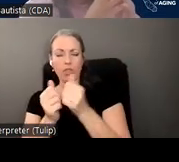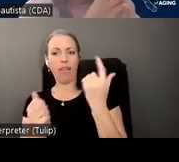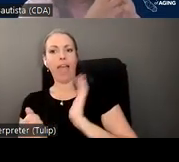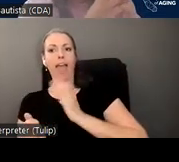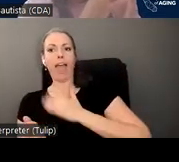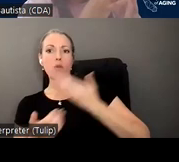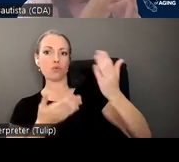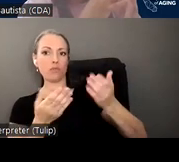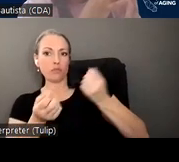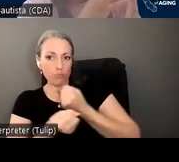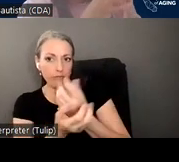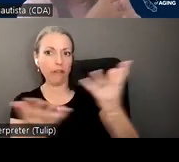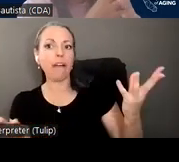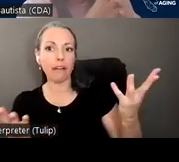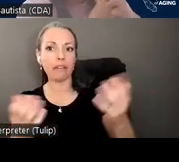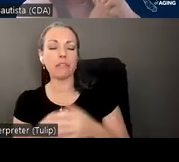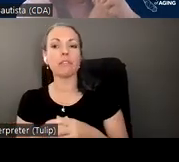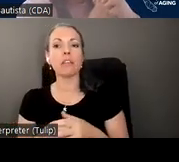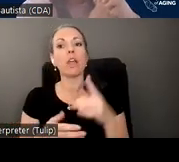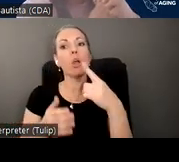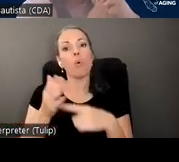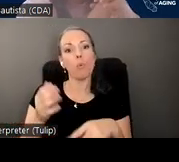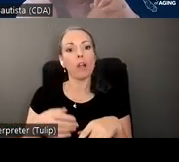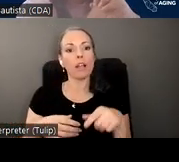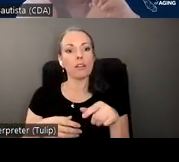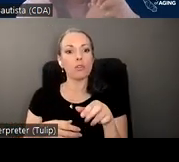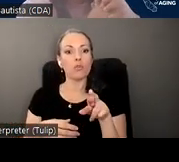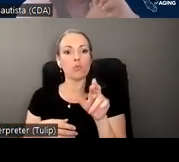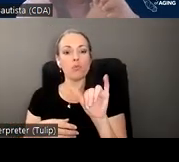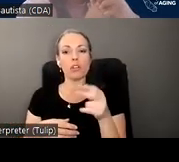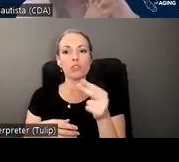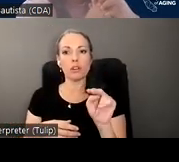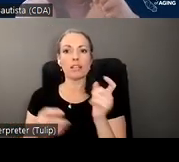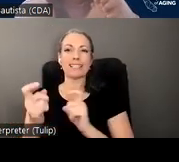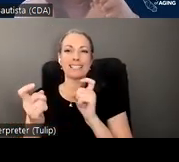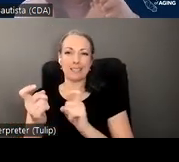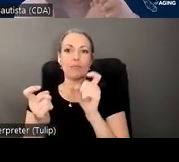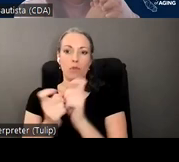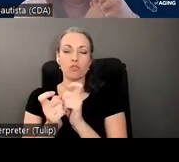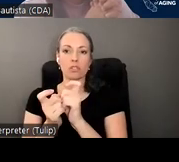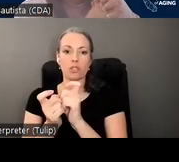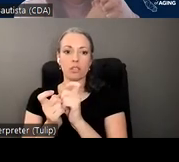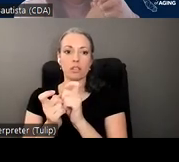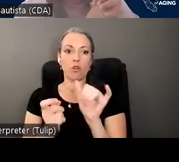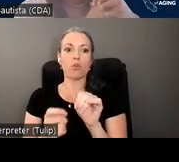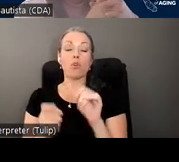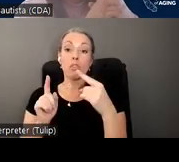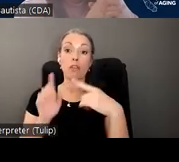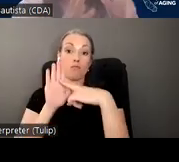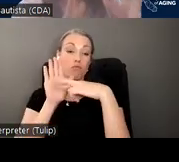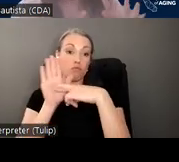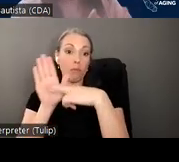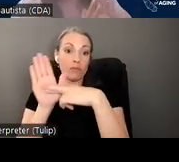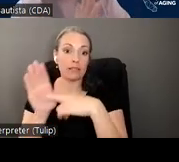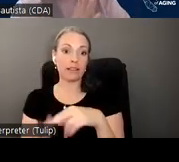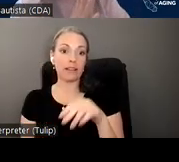provide and what Rajina especially and through the great representatives of ADGCC has been able to do